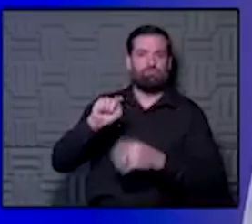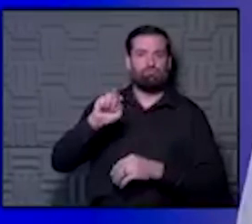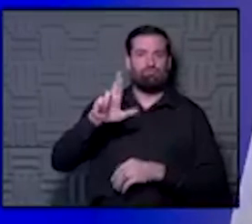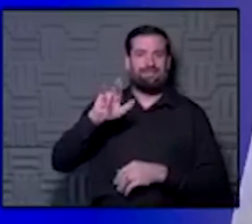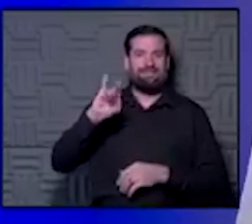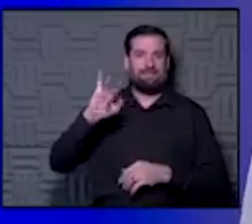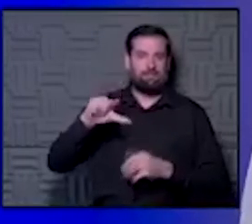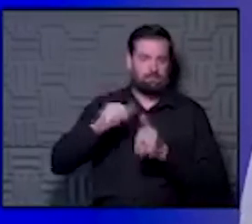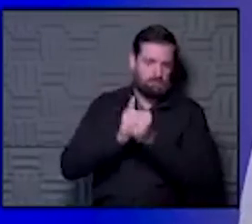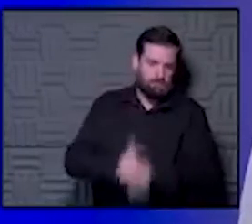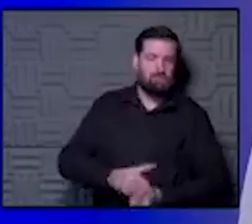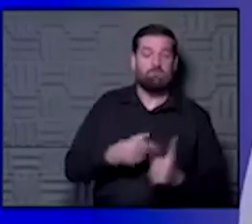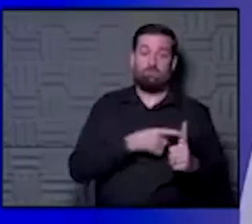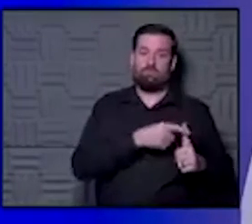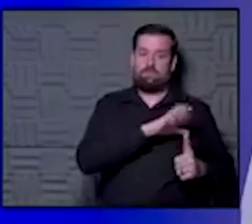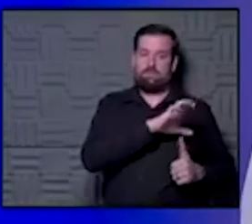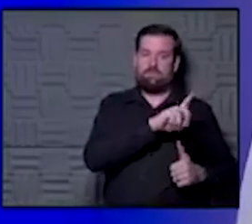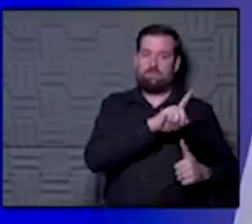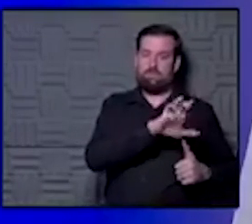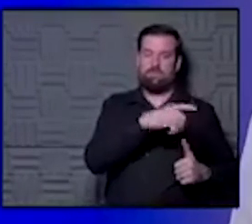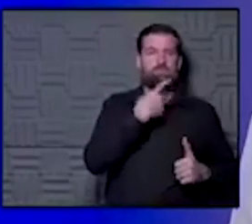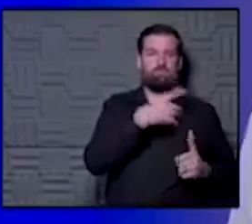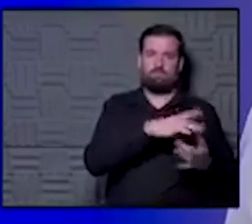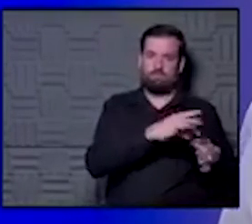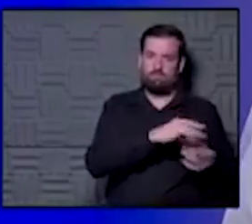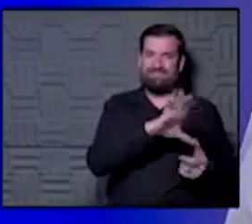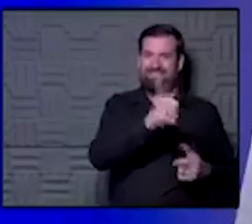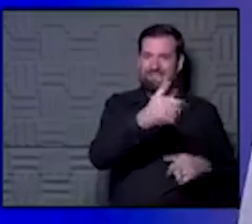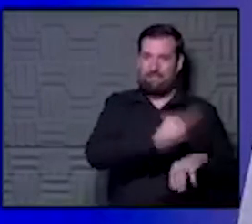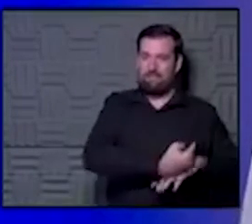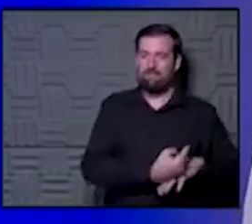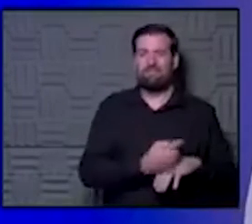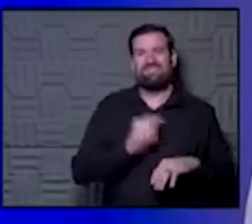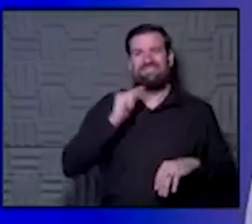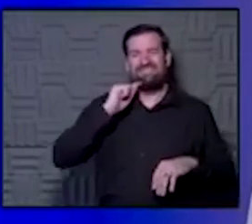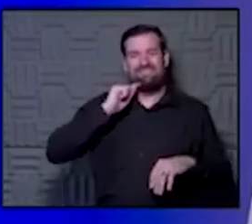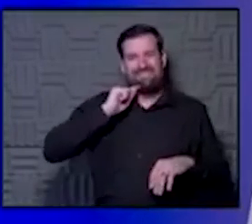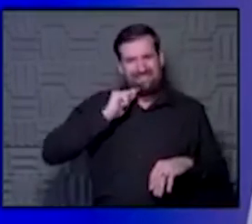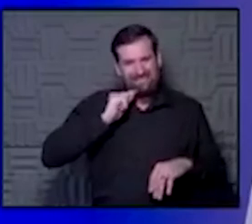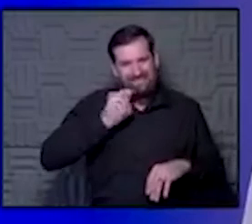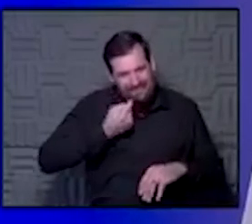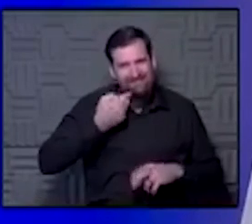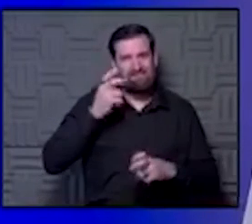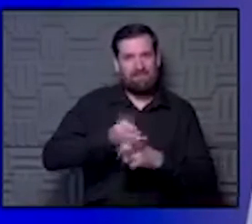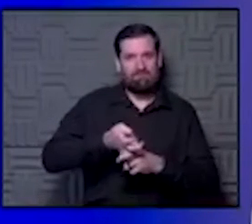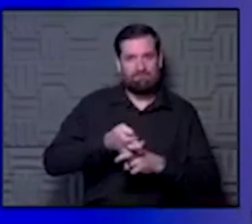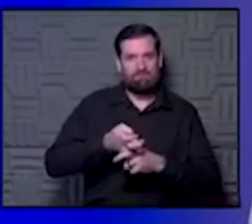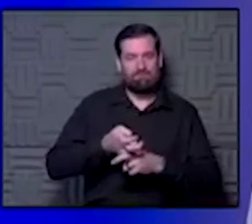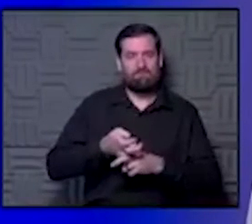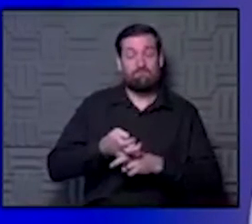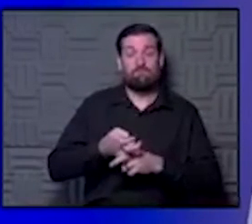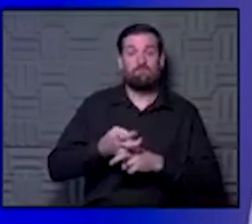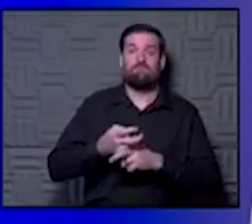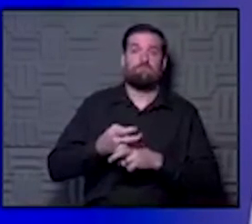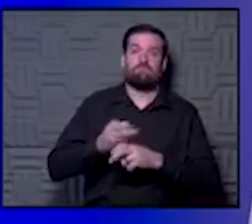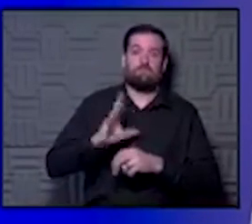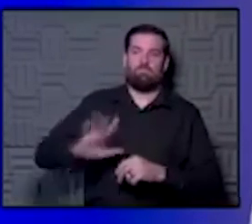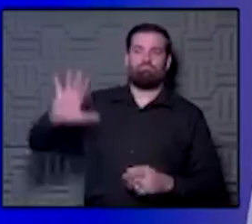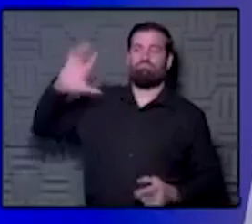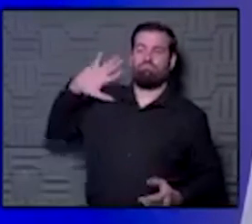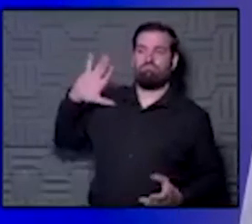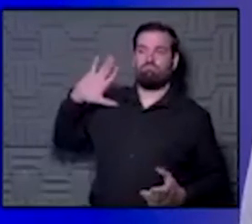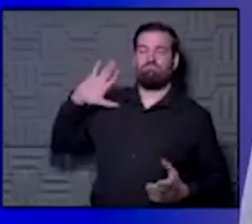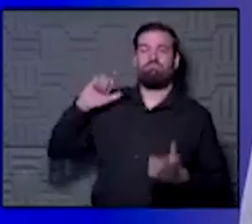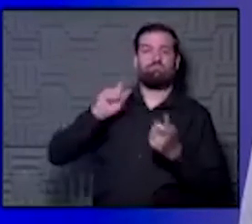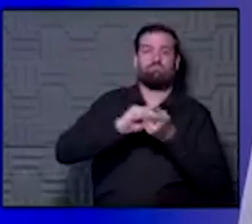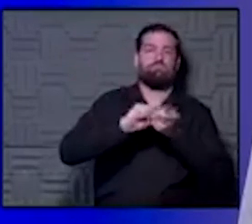initially the CDC was saying 10 days. That got extremely difficult to do contact tracing. so quite a while, quite early into the pandemic,